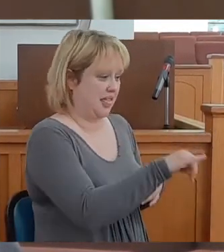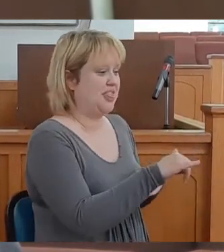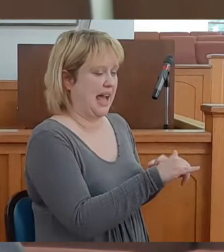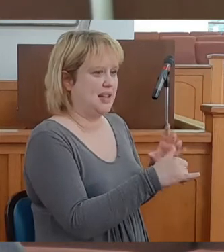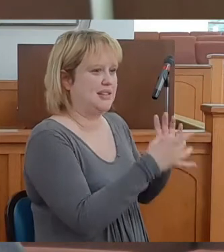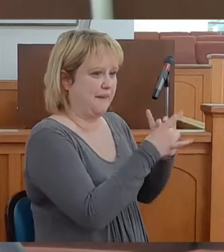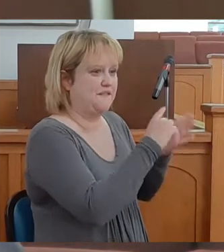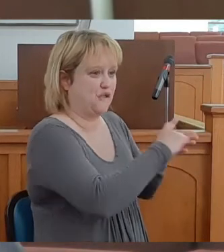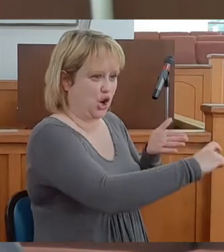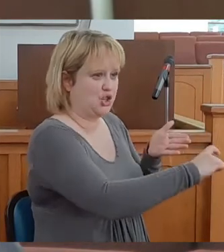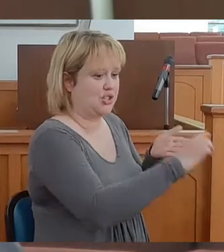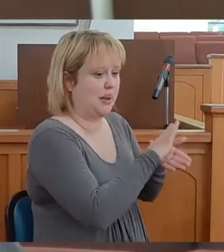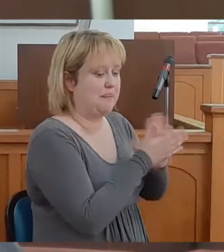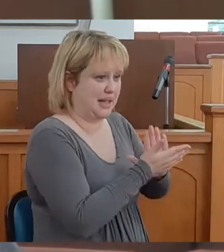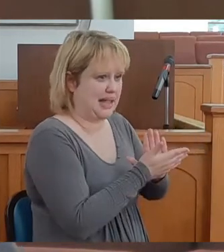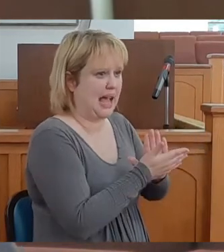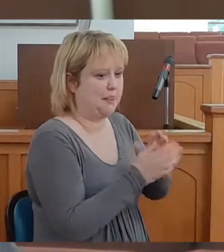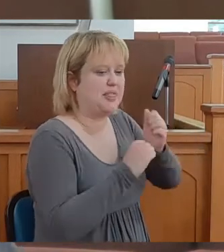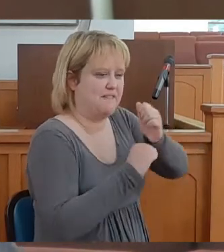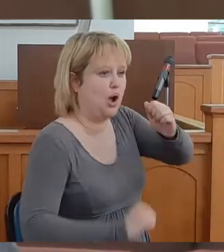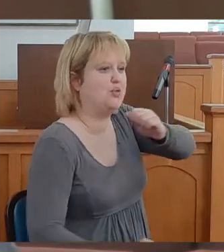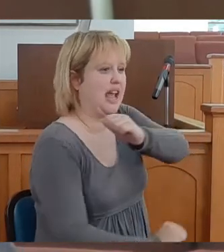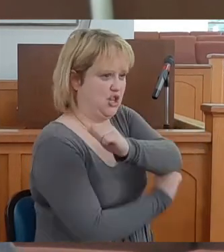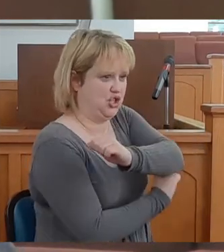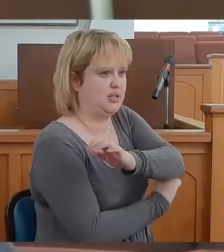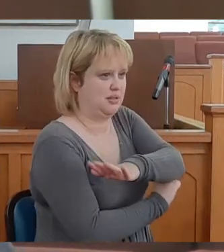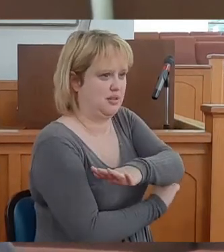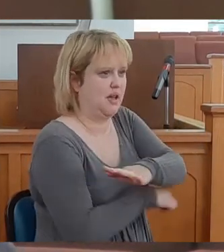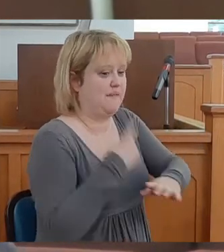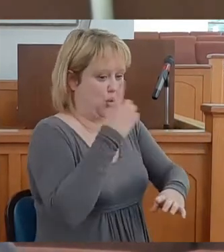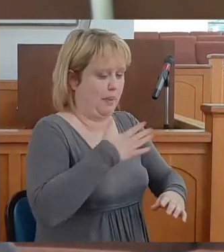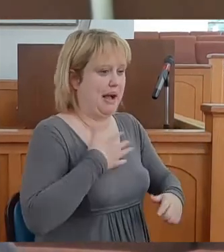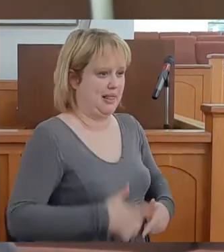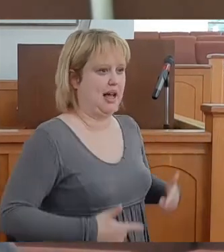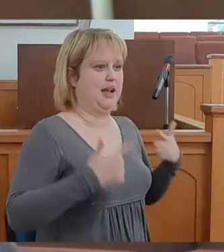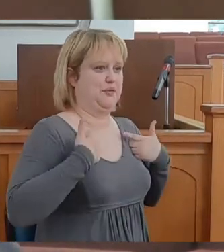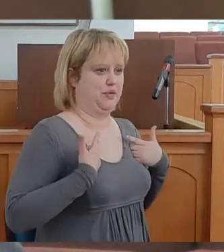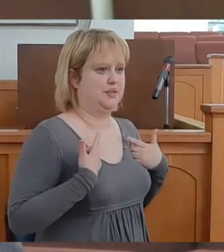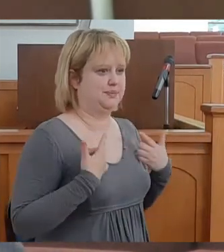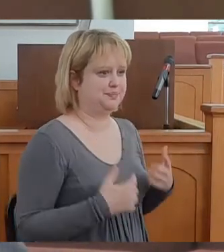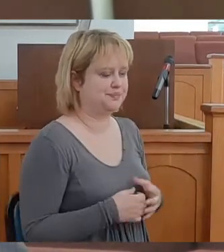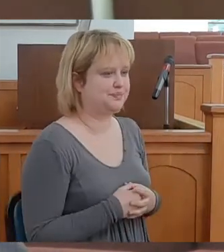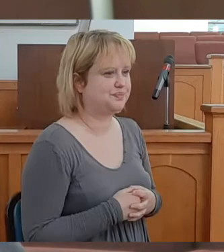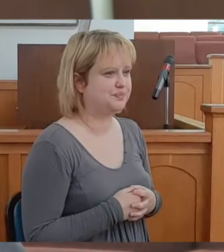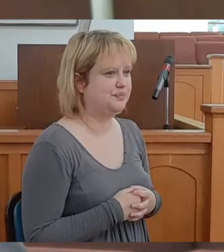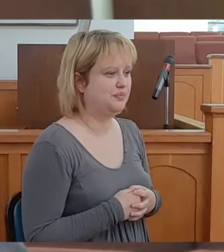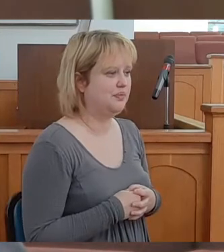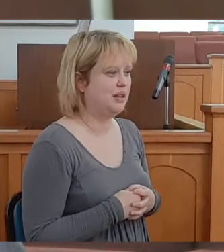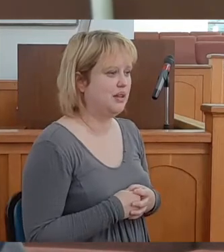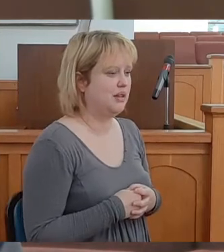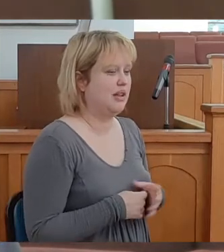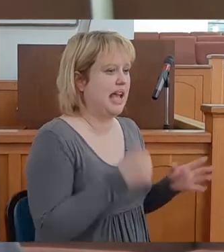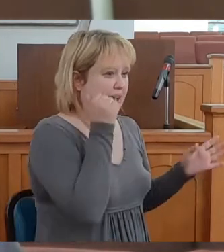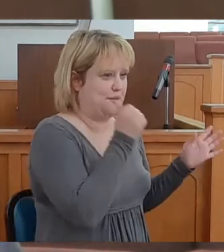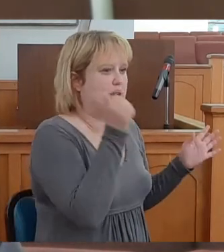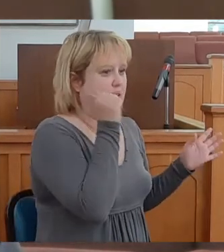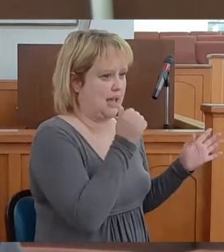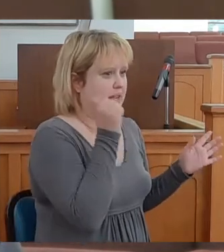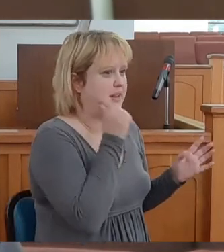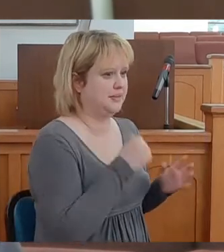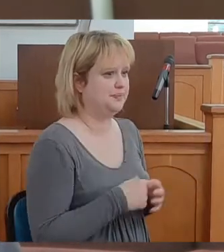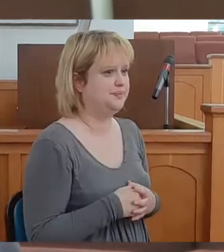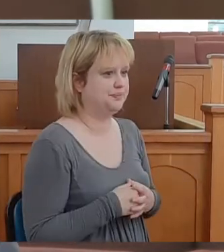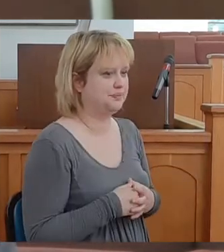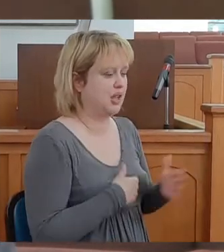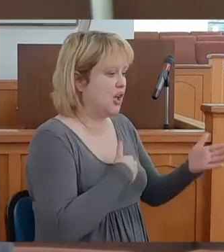scripture became the foundation for my life every single day,